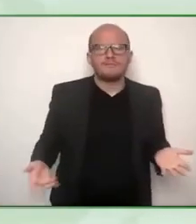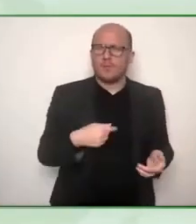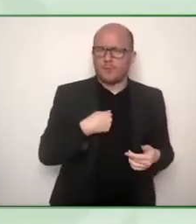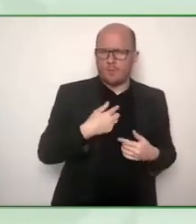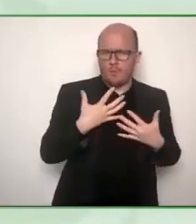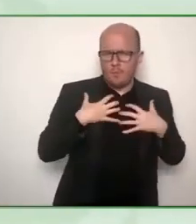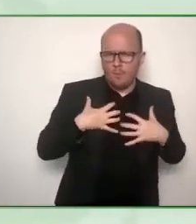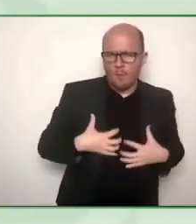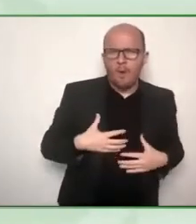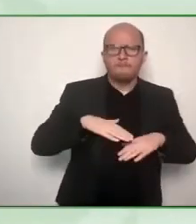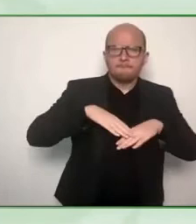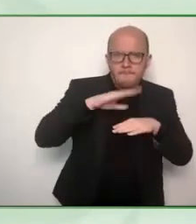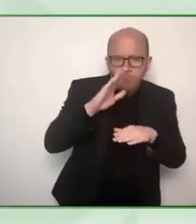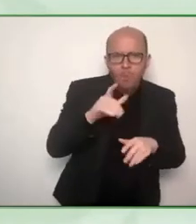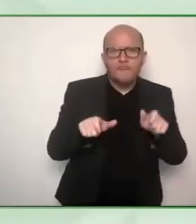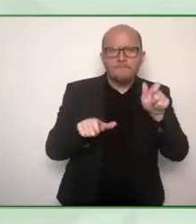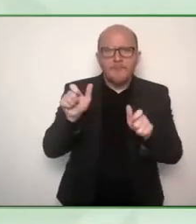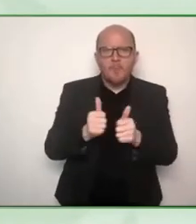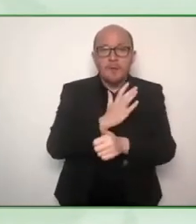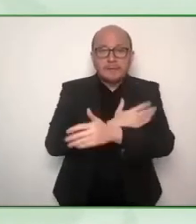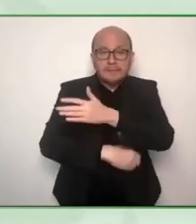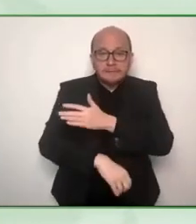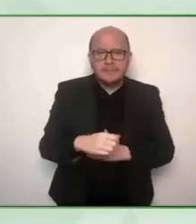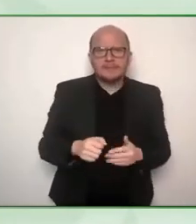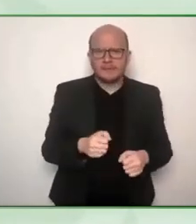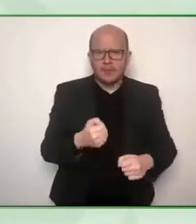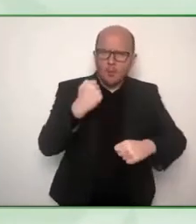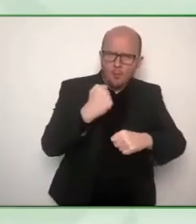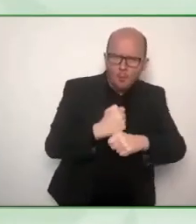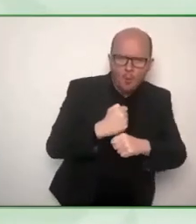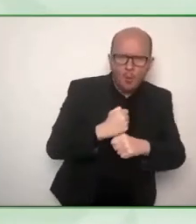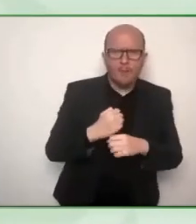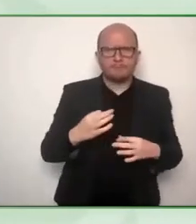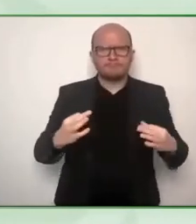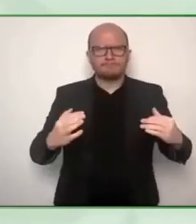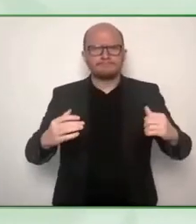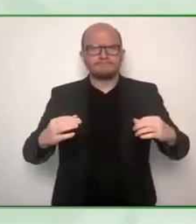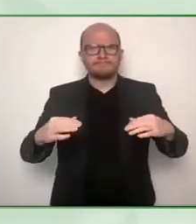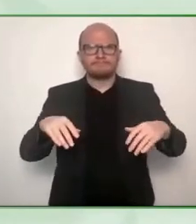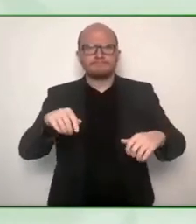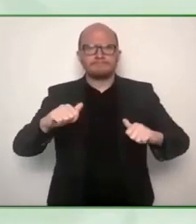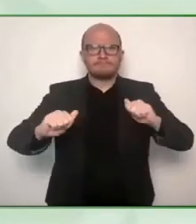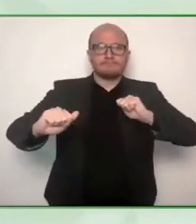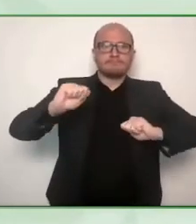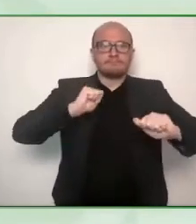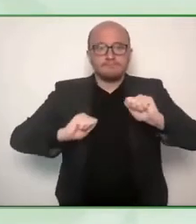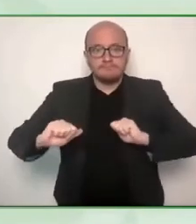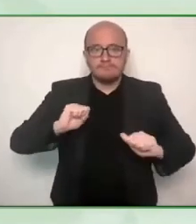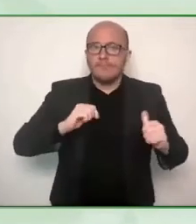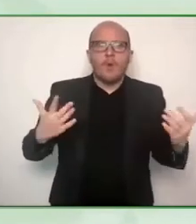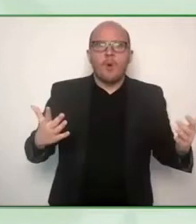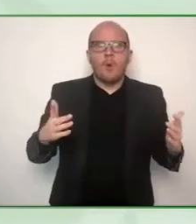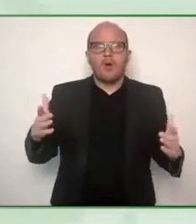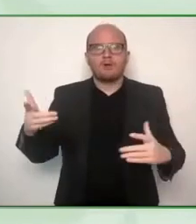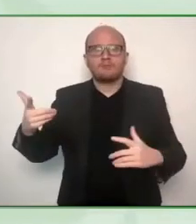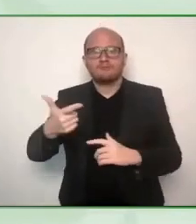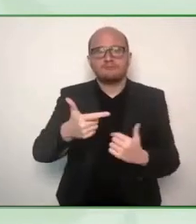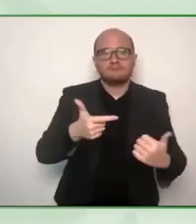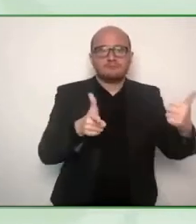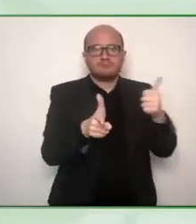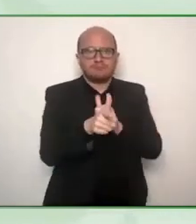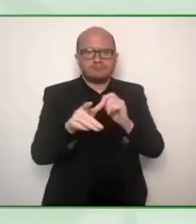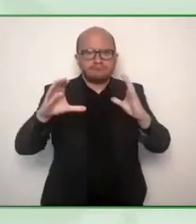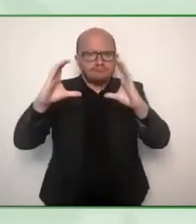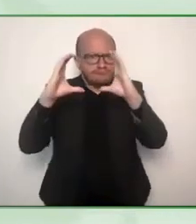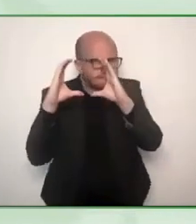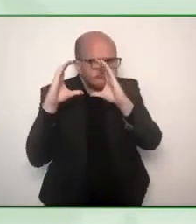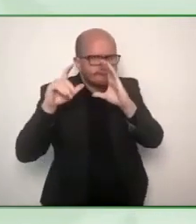stagers actors every aspect so you have authentic representation throughout thanks so much and